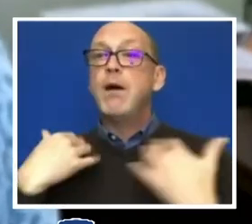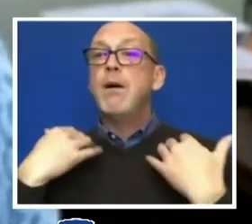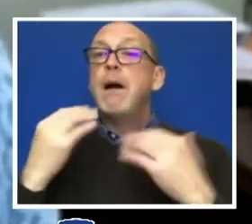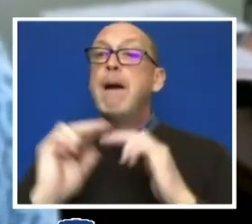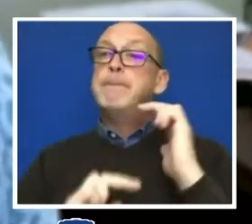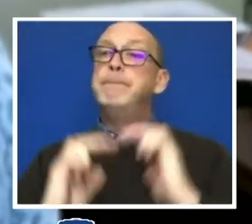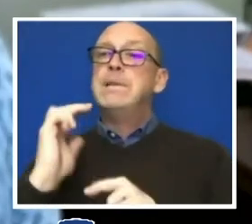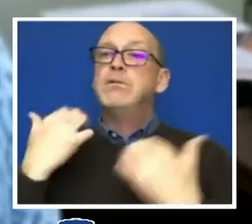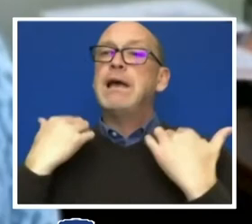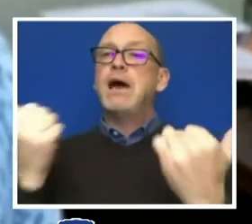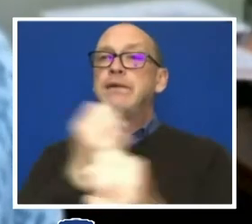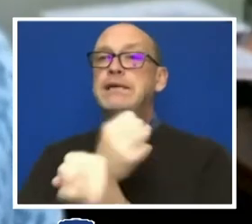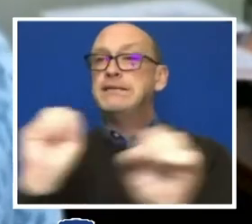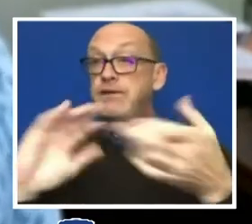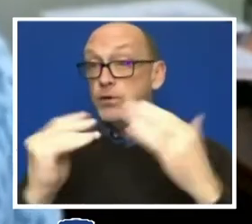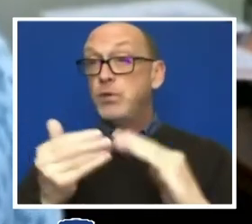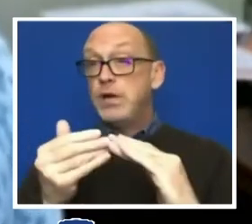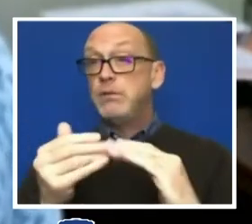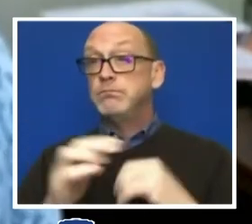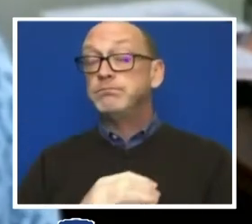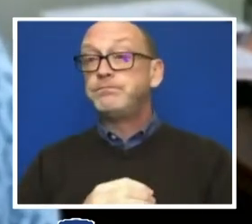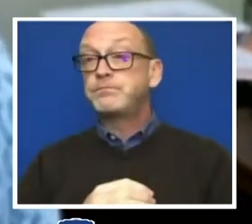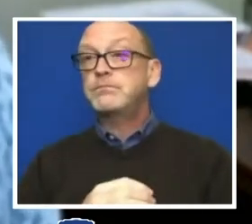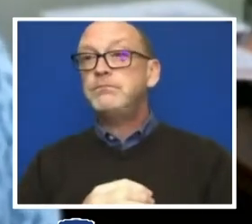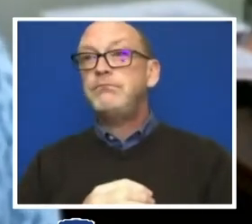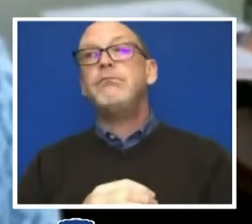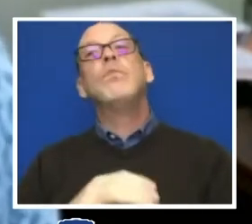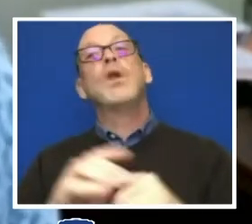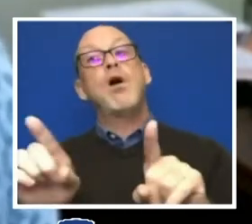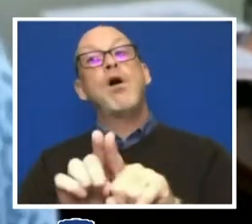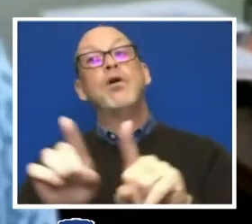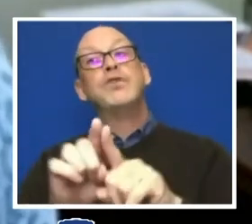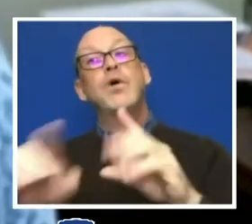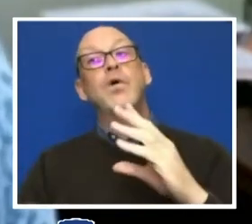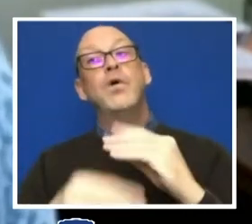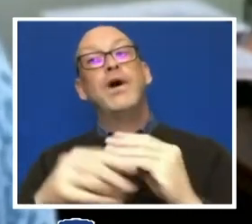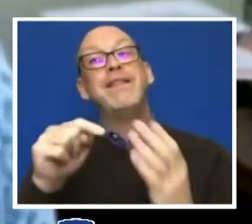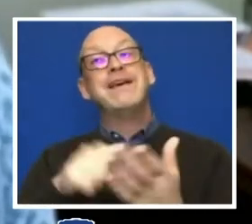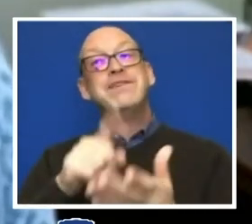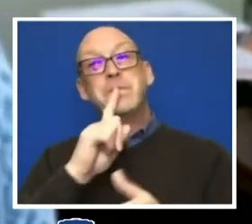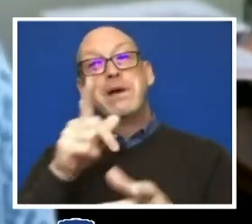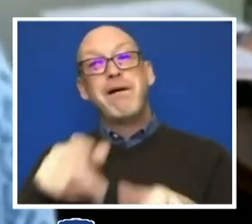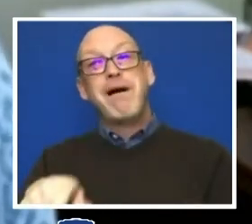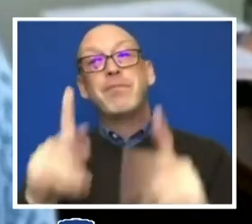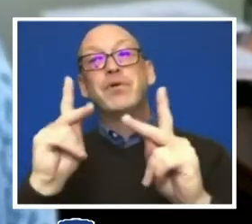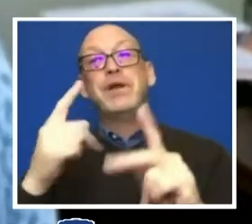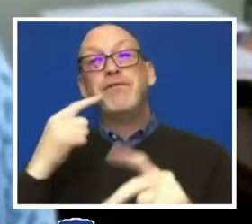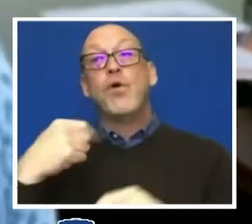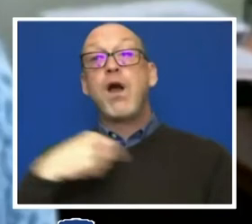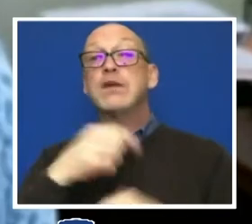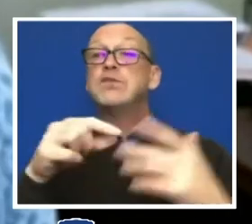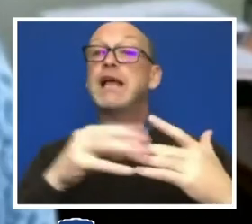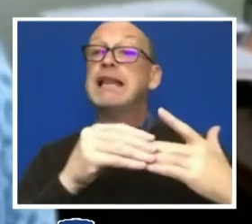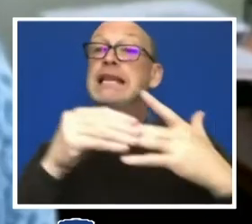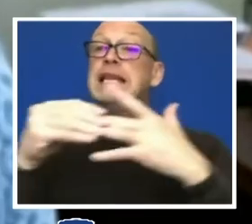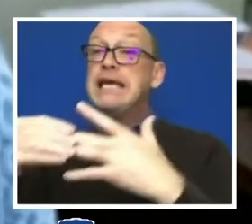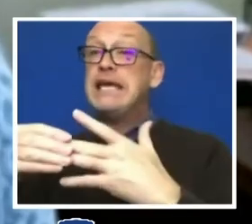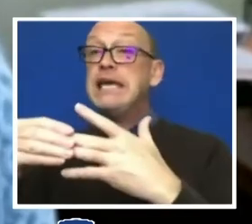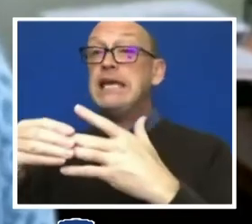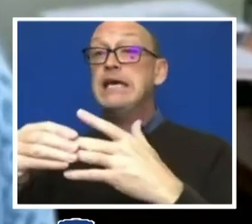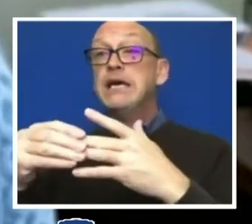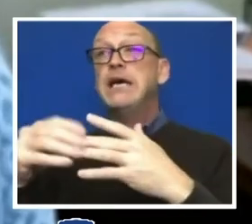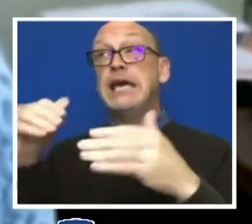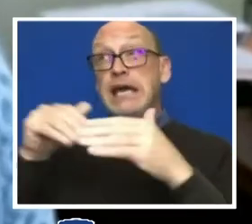communities. And a big bonus for us is this is a real opportunity for us to lead in higher education.